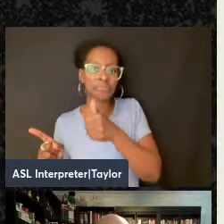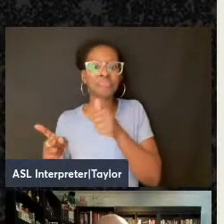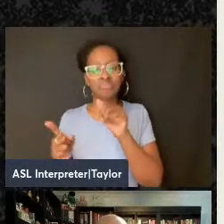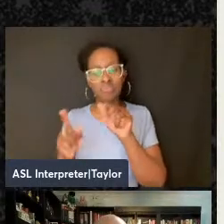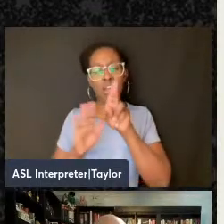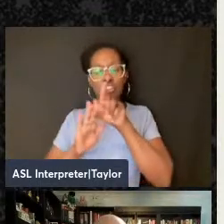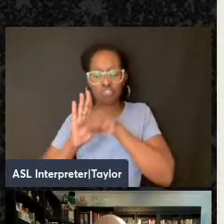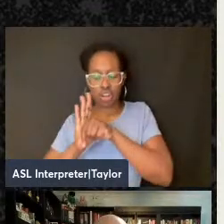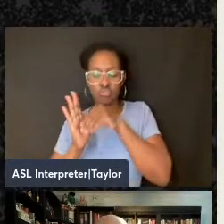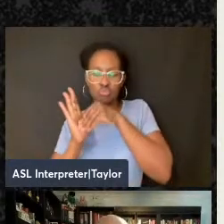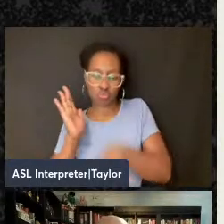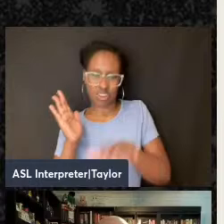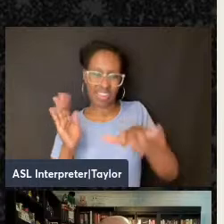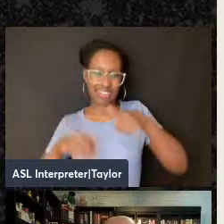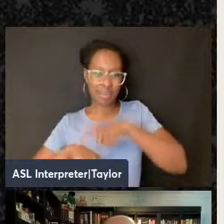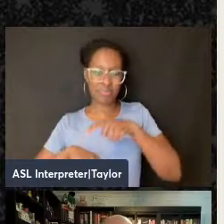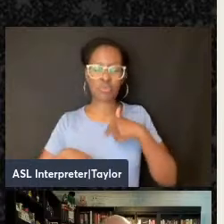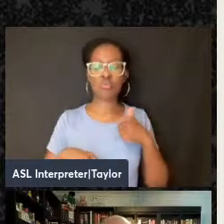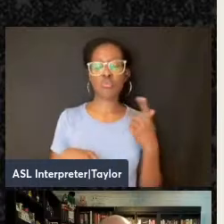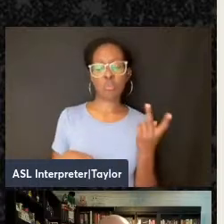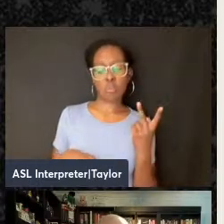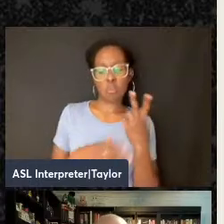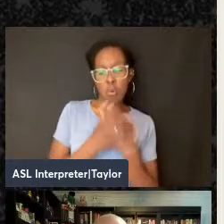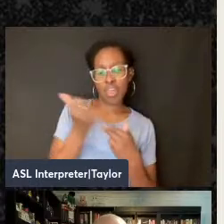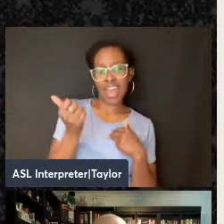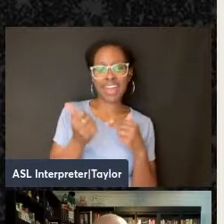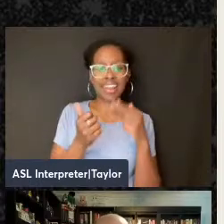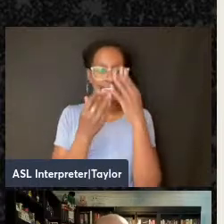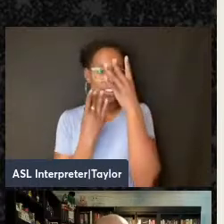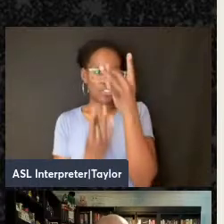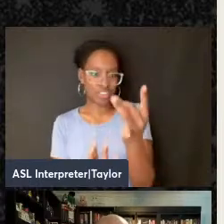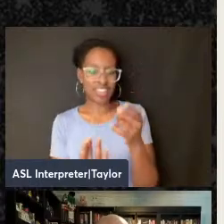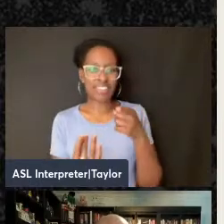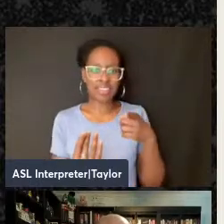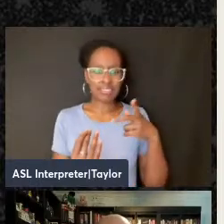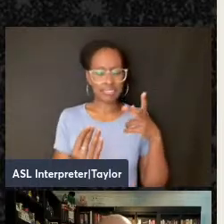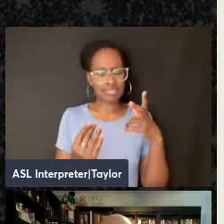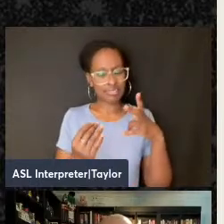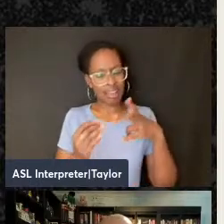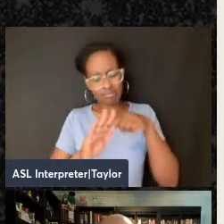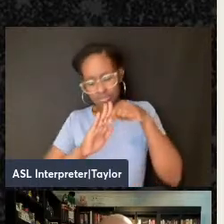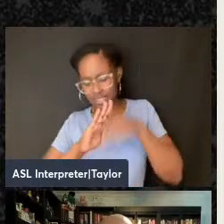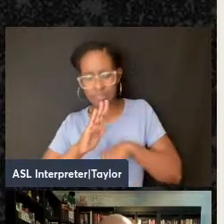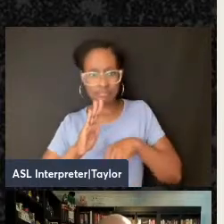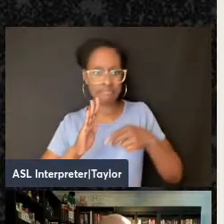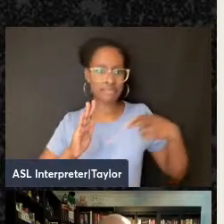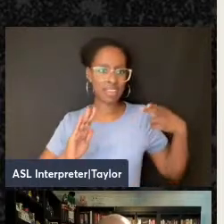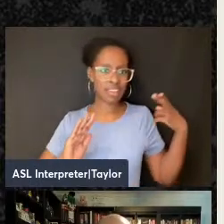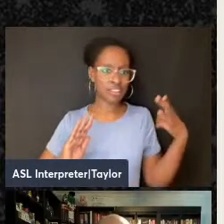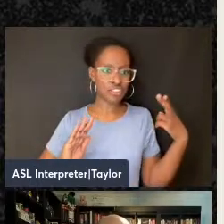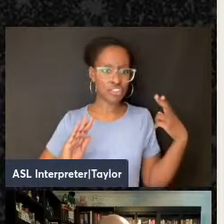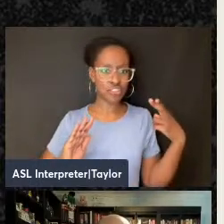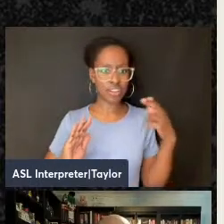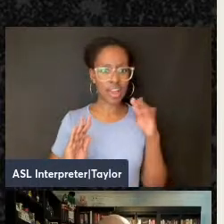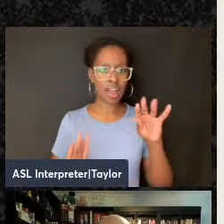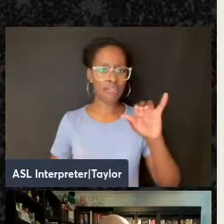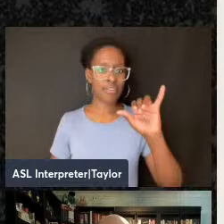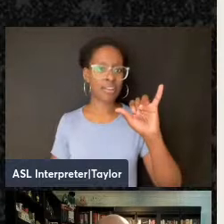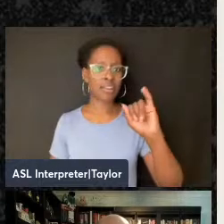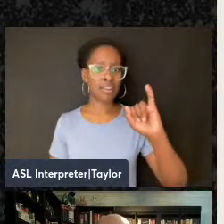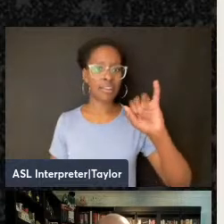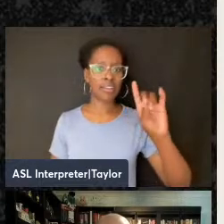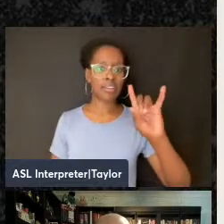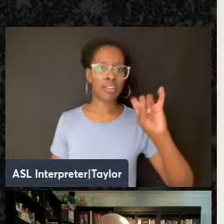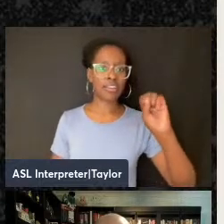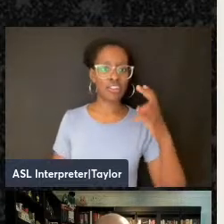had a shared interest in this elusive history of Yiddish speaking